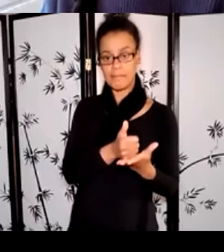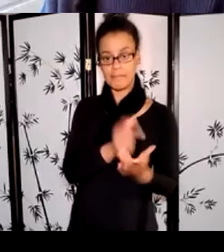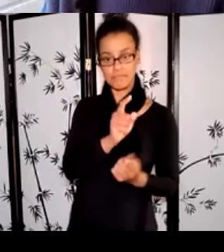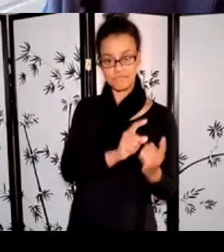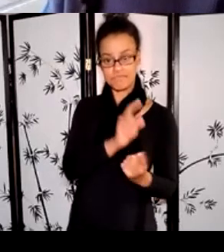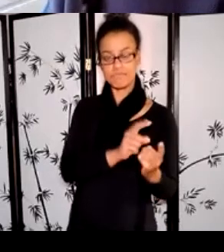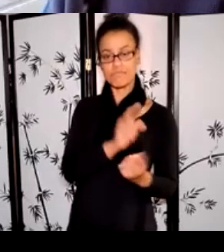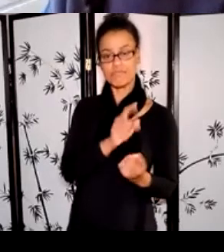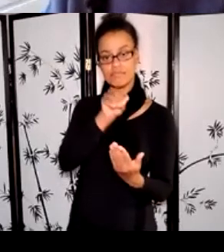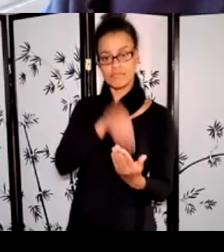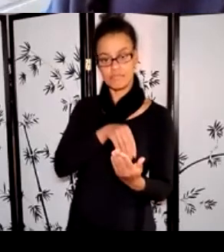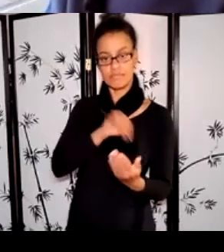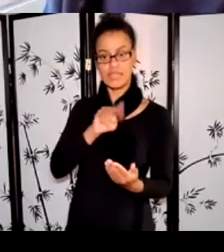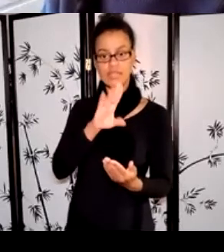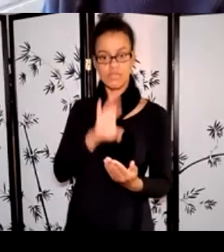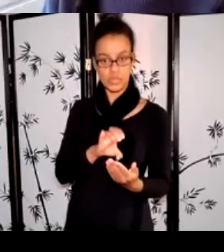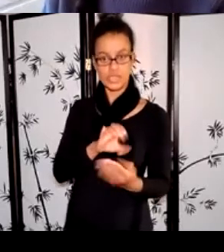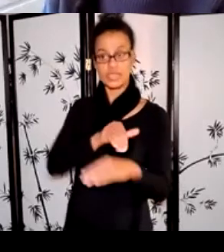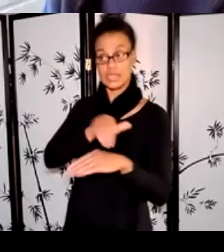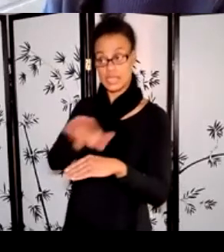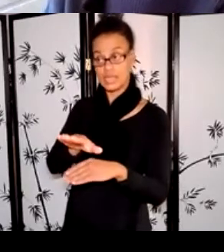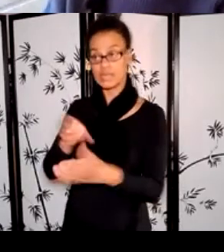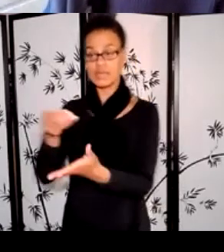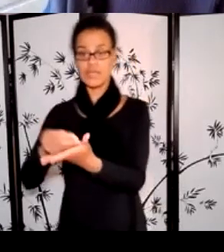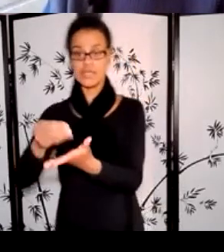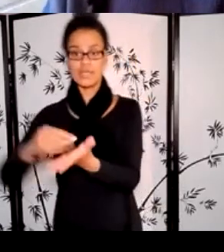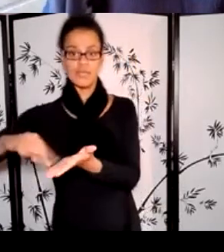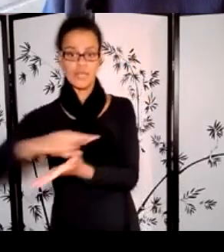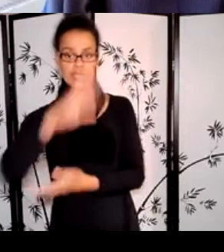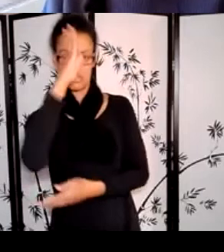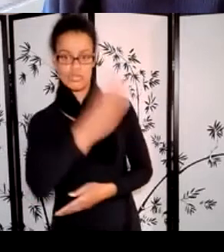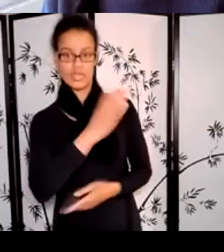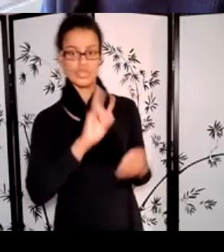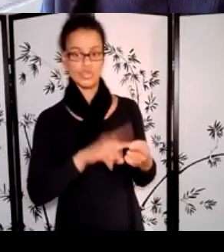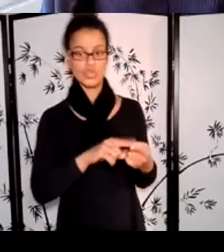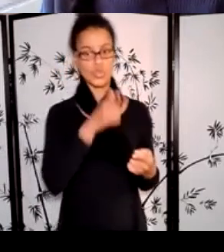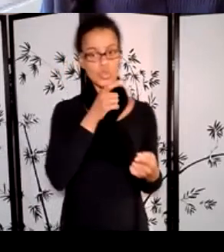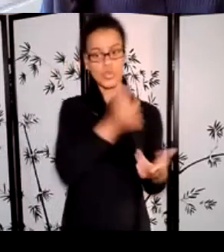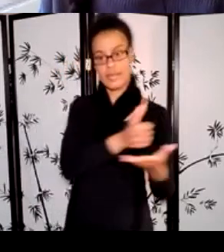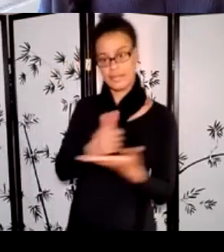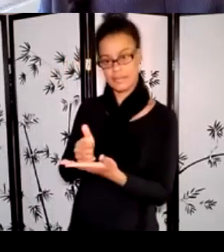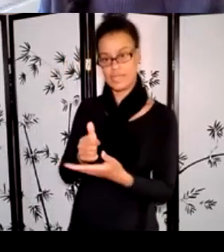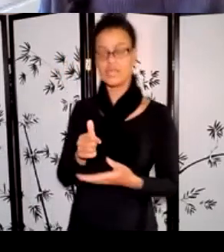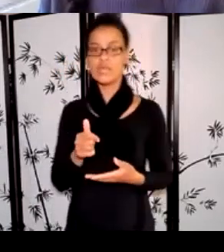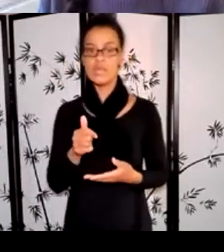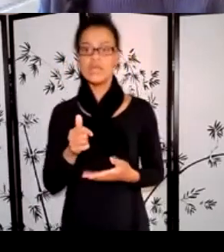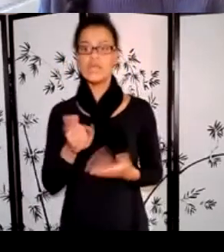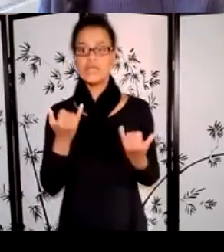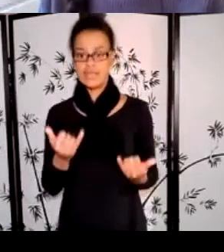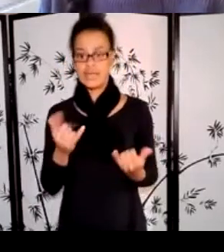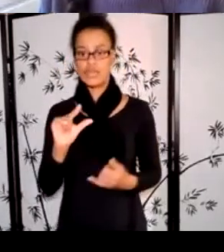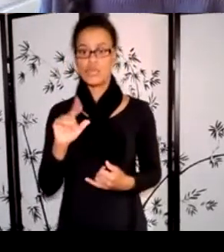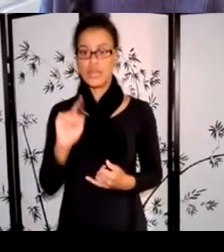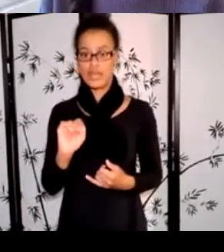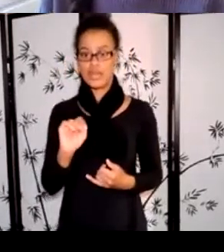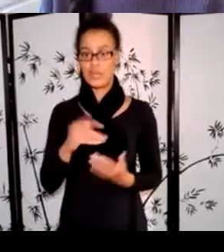Okay, now let's dive into the project grant program. And I'm sorry this slide is really worthy, but I wanted to start off by sharing